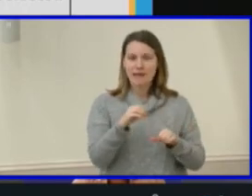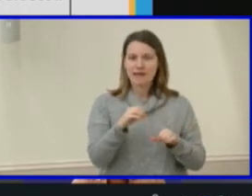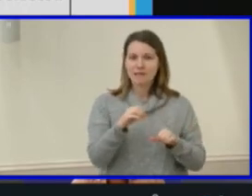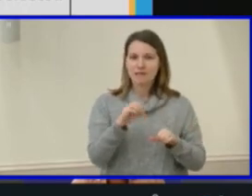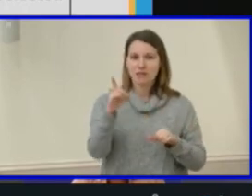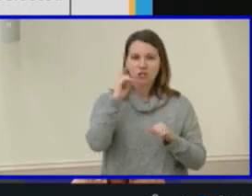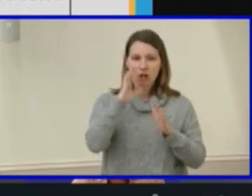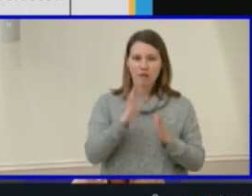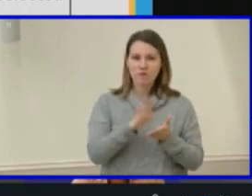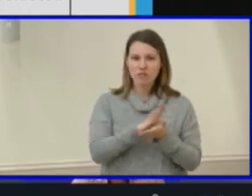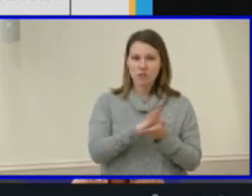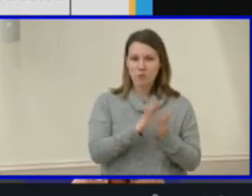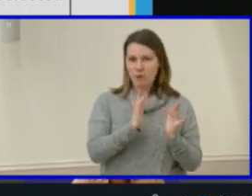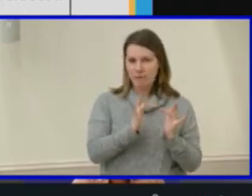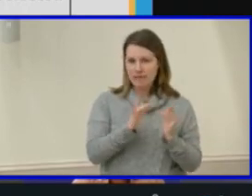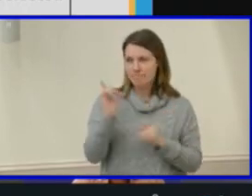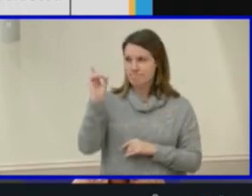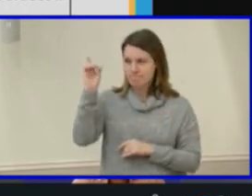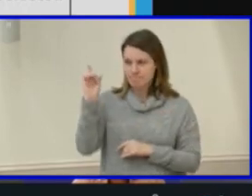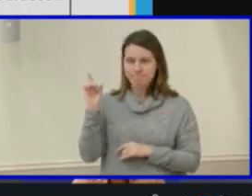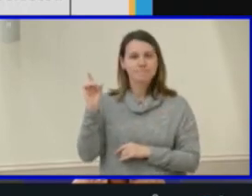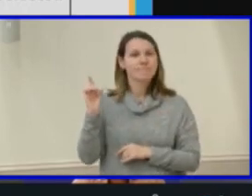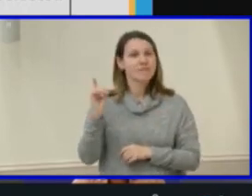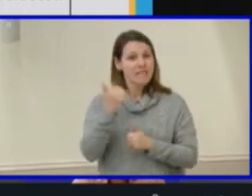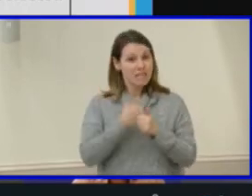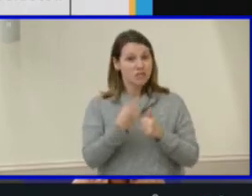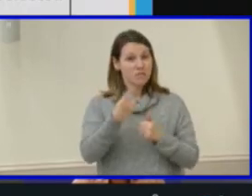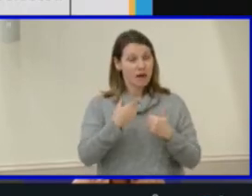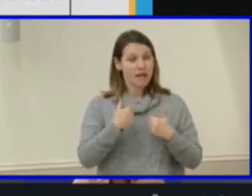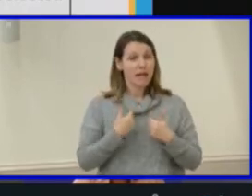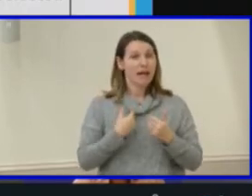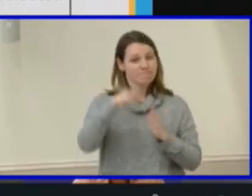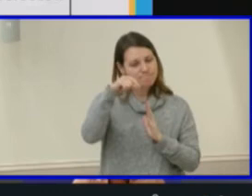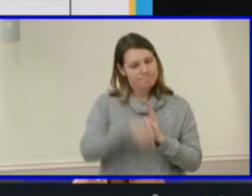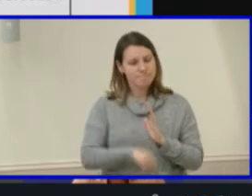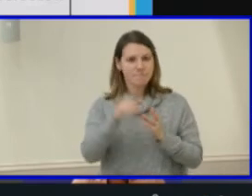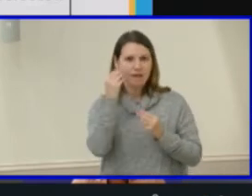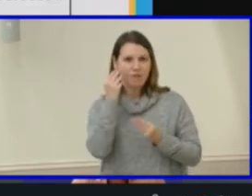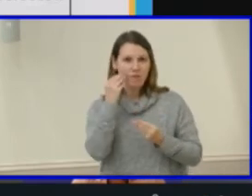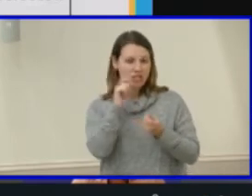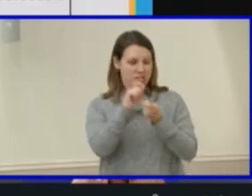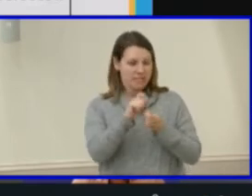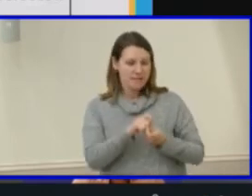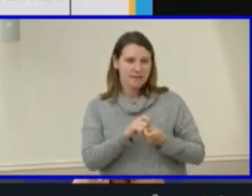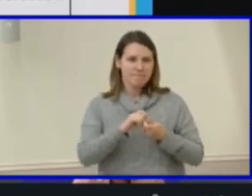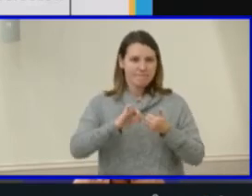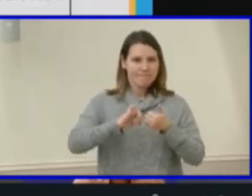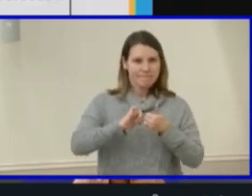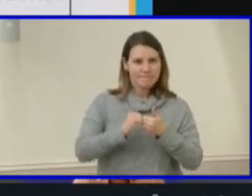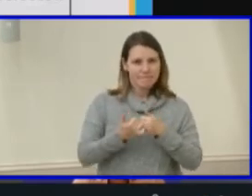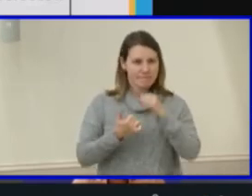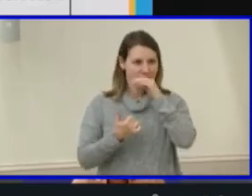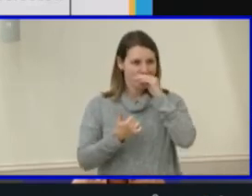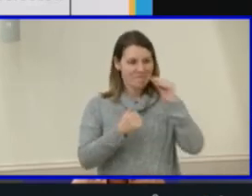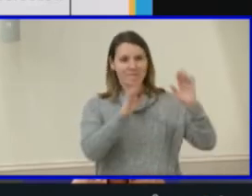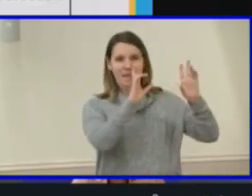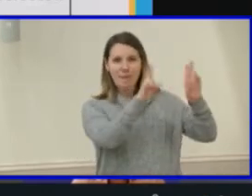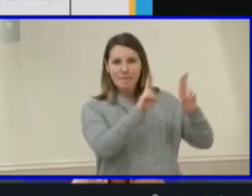Walker Governor's School website. Each provides in-depth information and details about the admissions and application process.